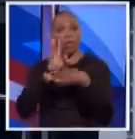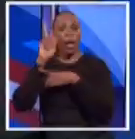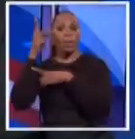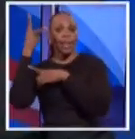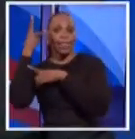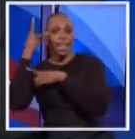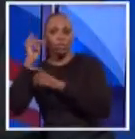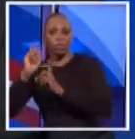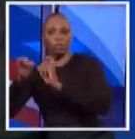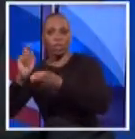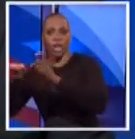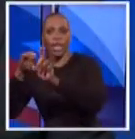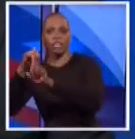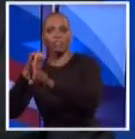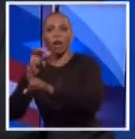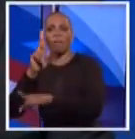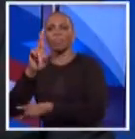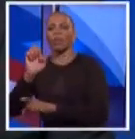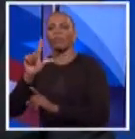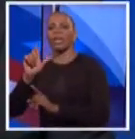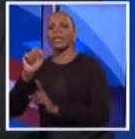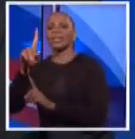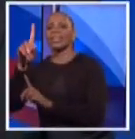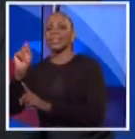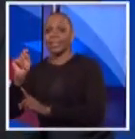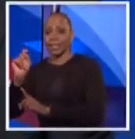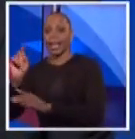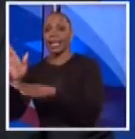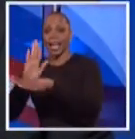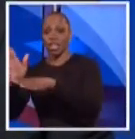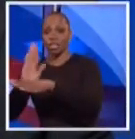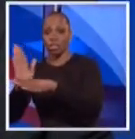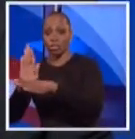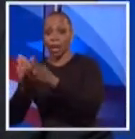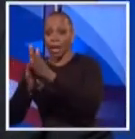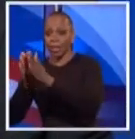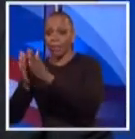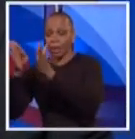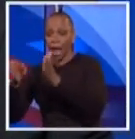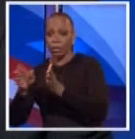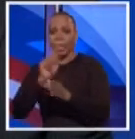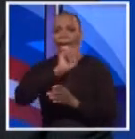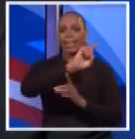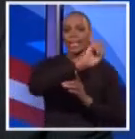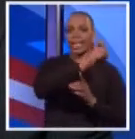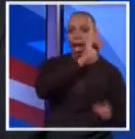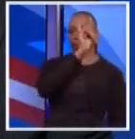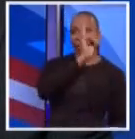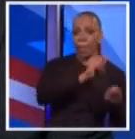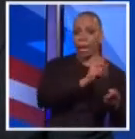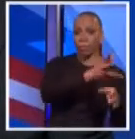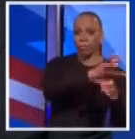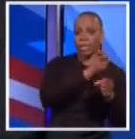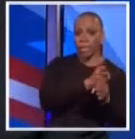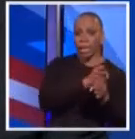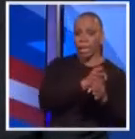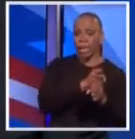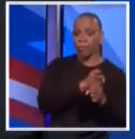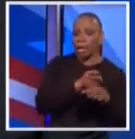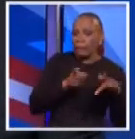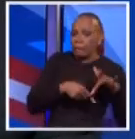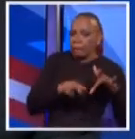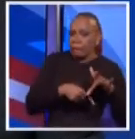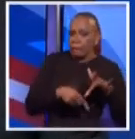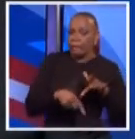donations made by the real estate industry and developers and the tax abatements they receive, which deprive the city of $1.1